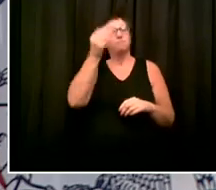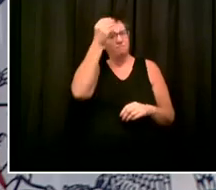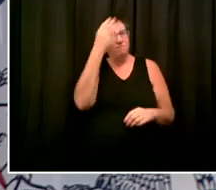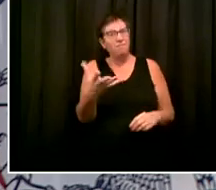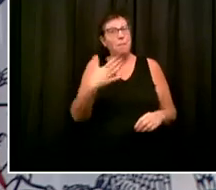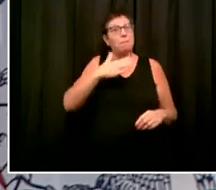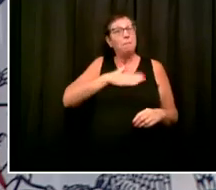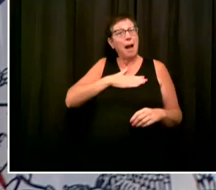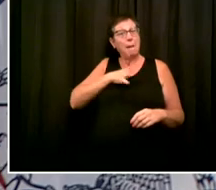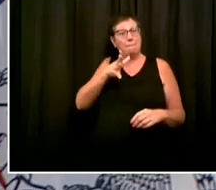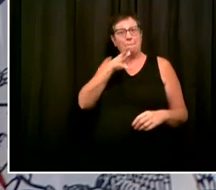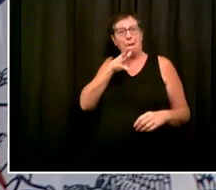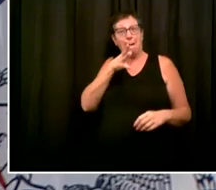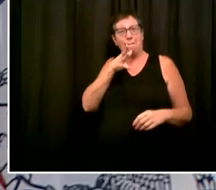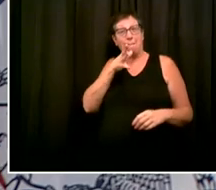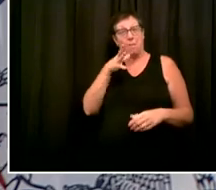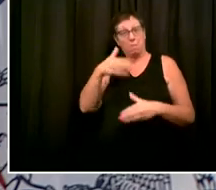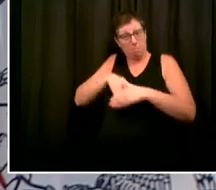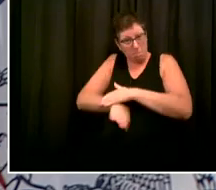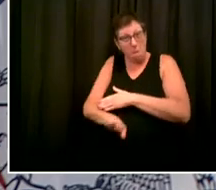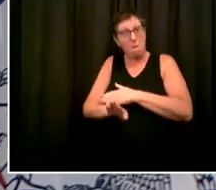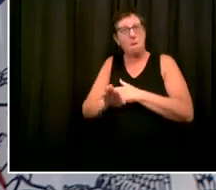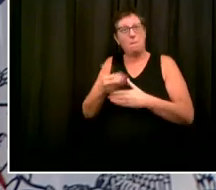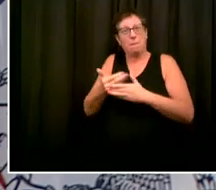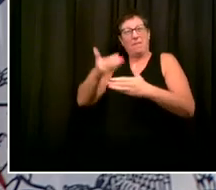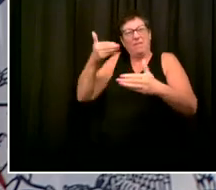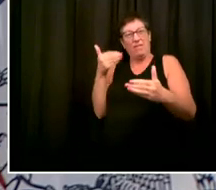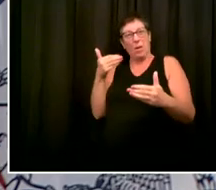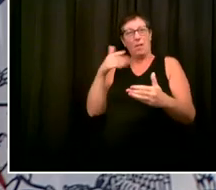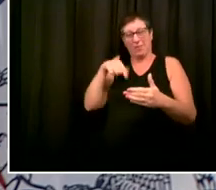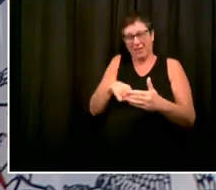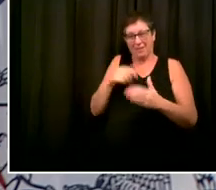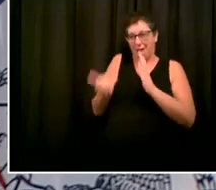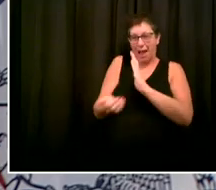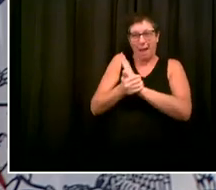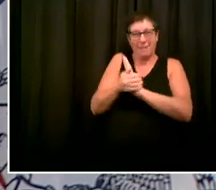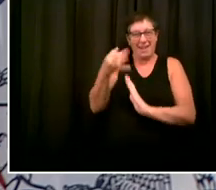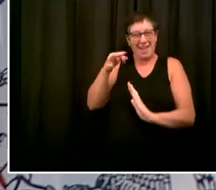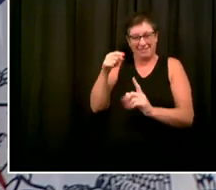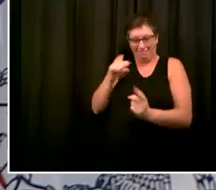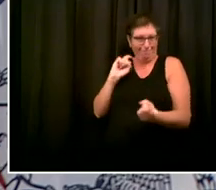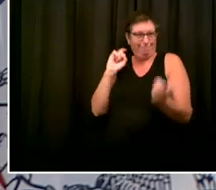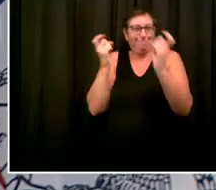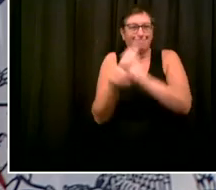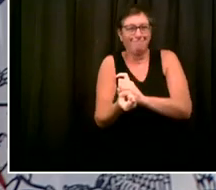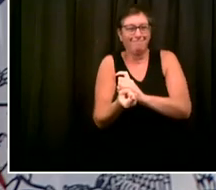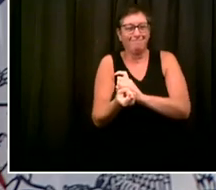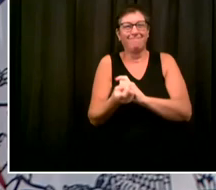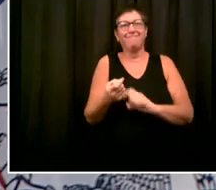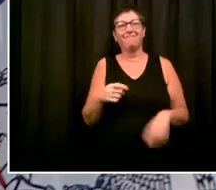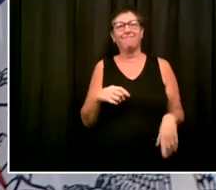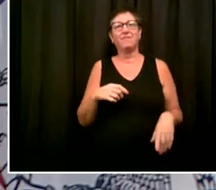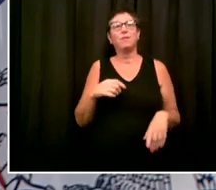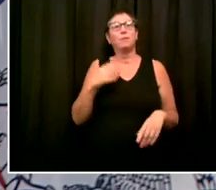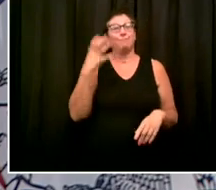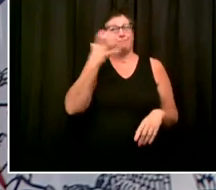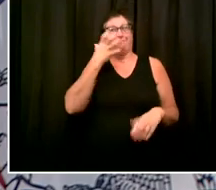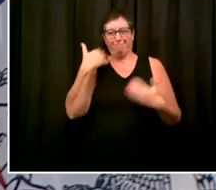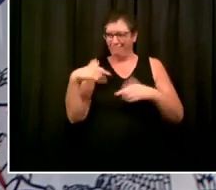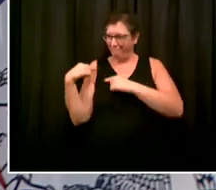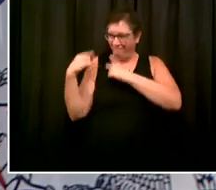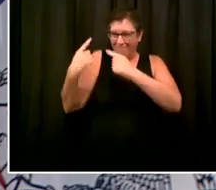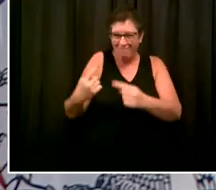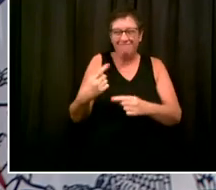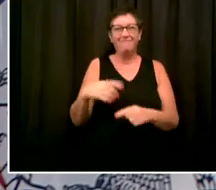after the amendment was passed. But it was many decades before her rights were fully recognized. So I want people to realize